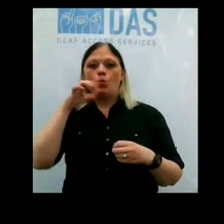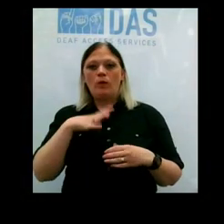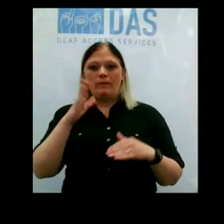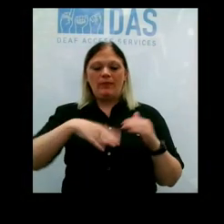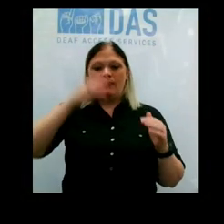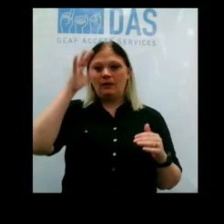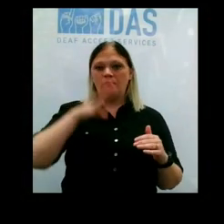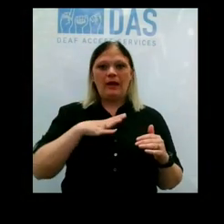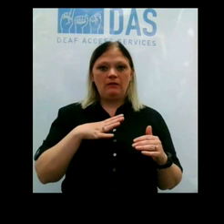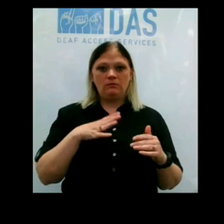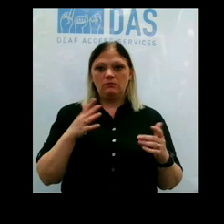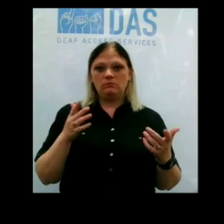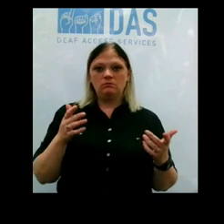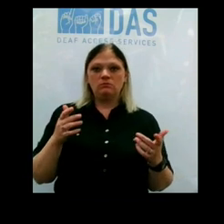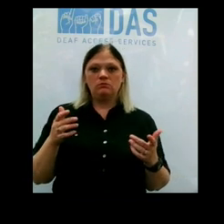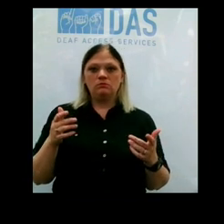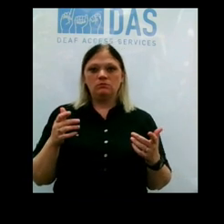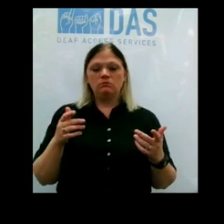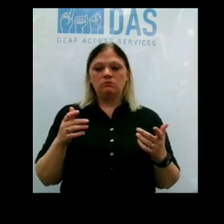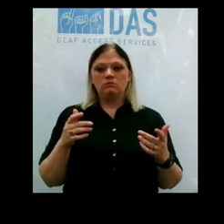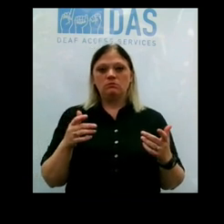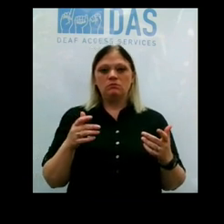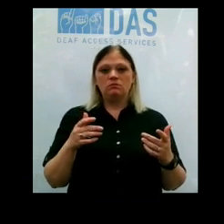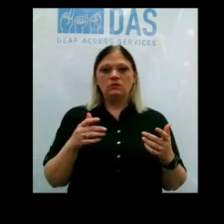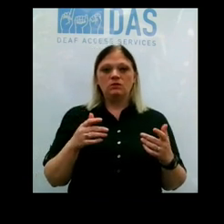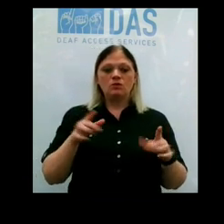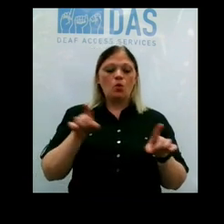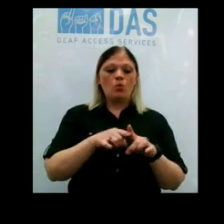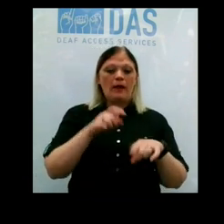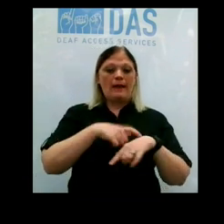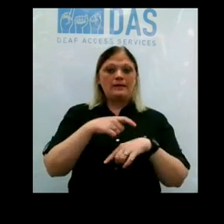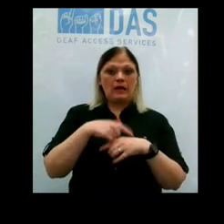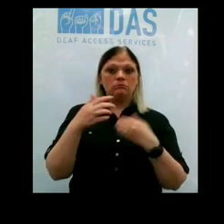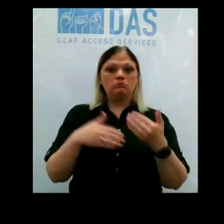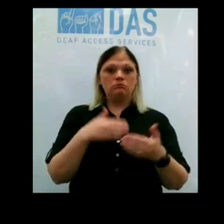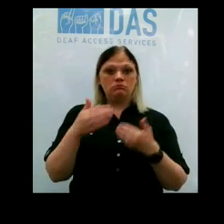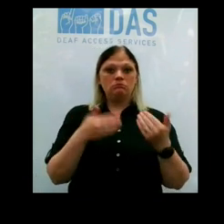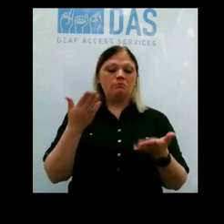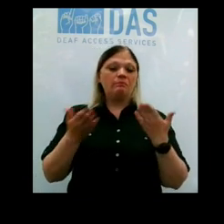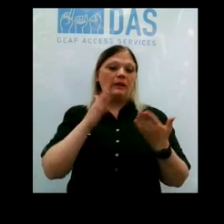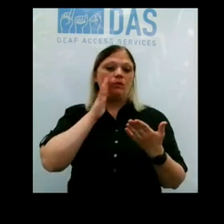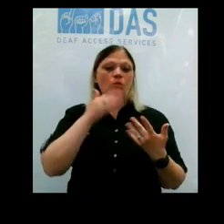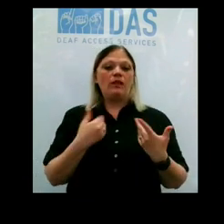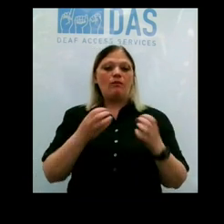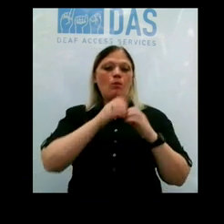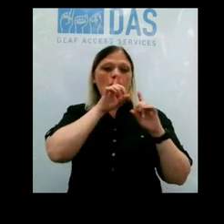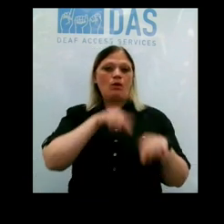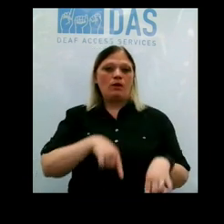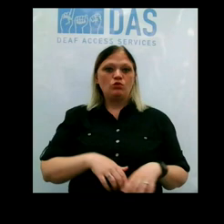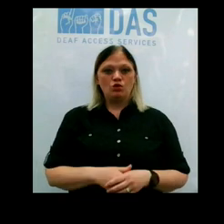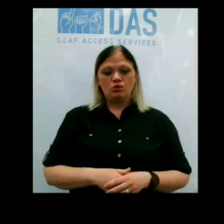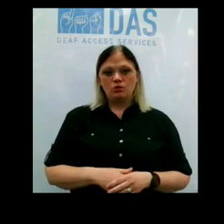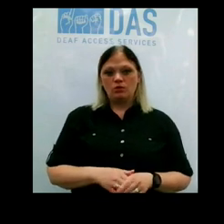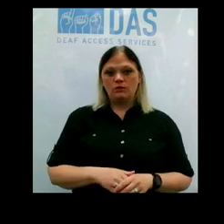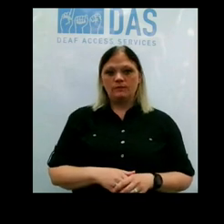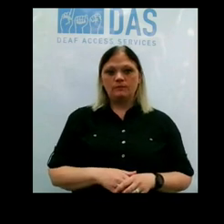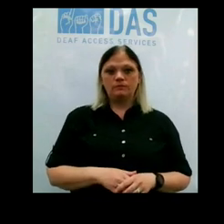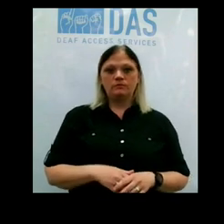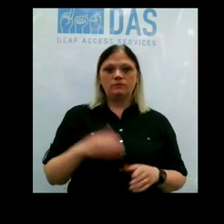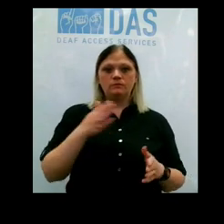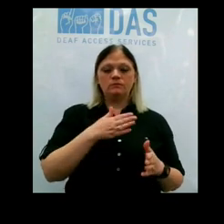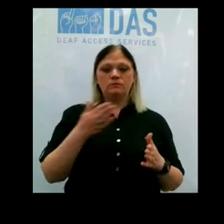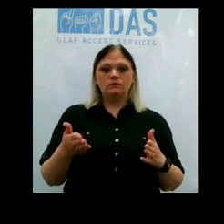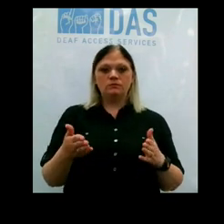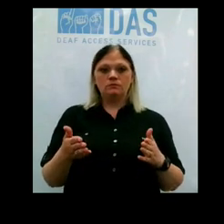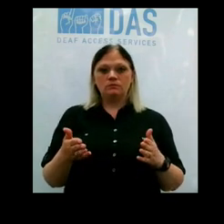than men. So, you know, as time elapses, hopefully we'll have more answers to that. Next question